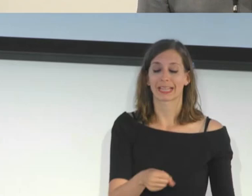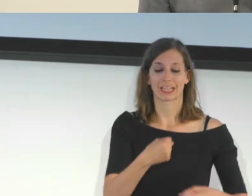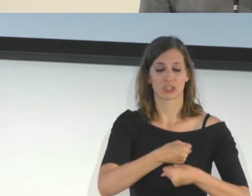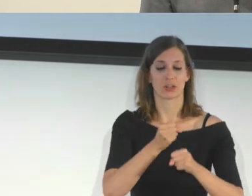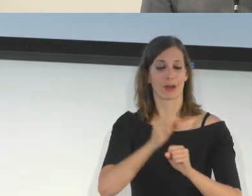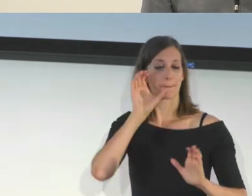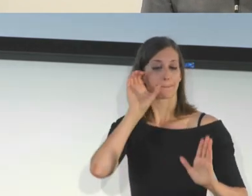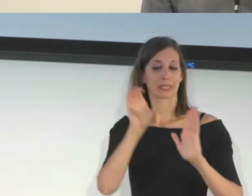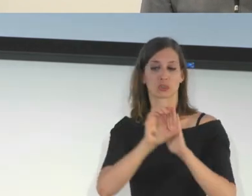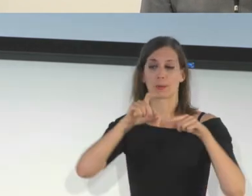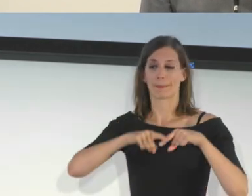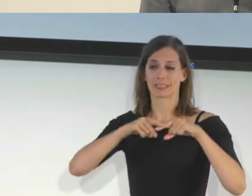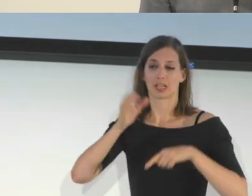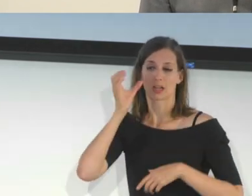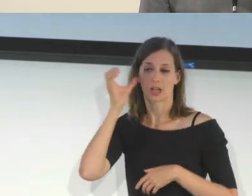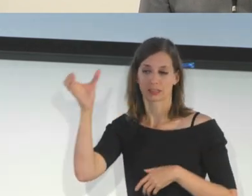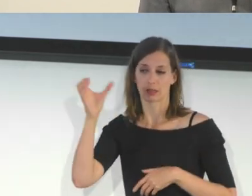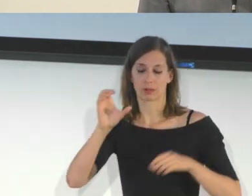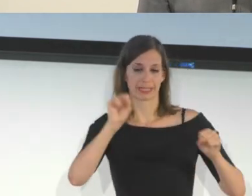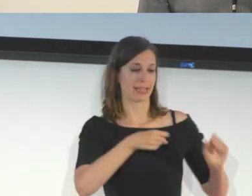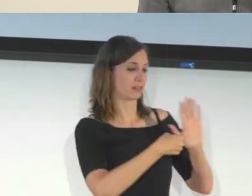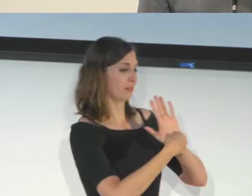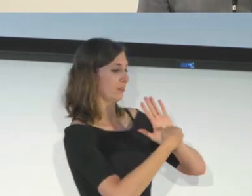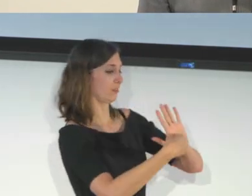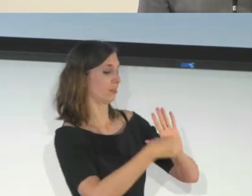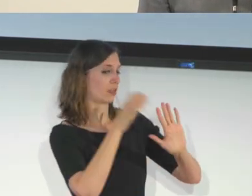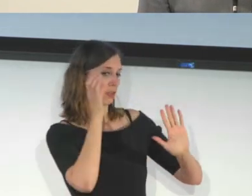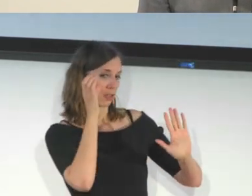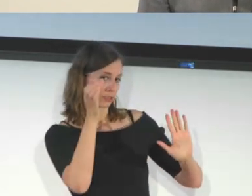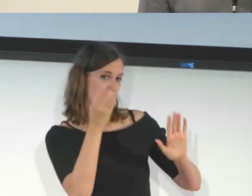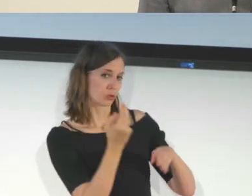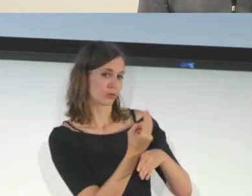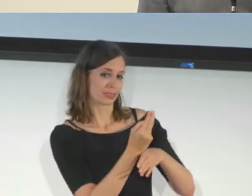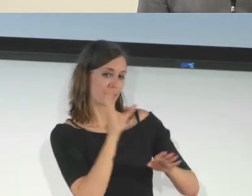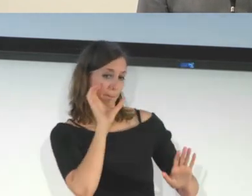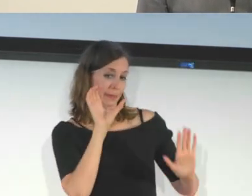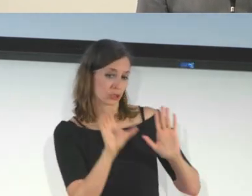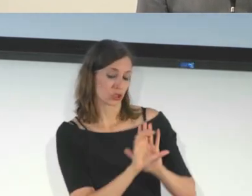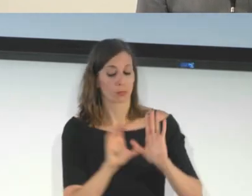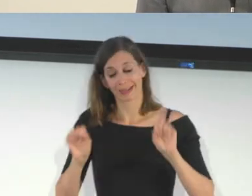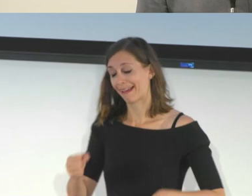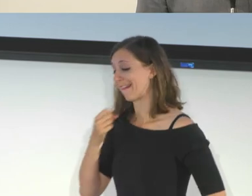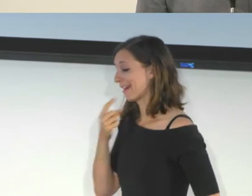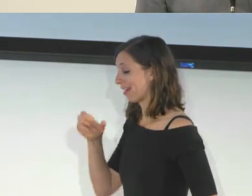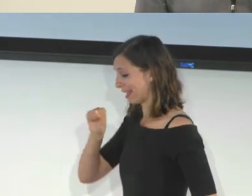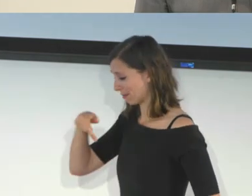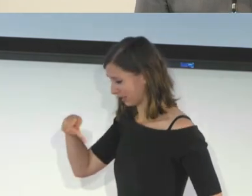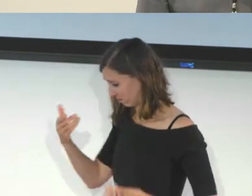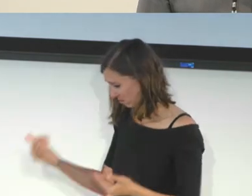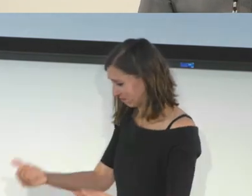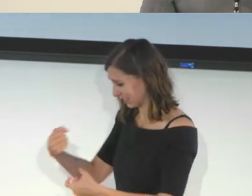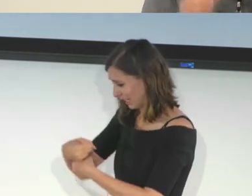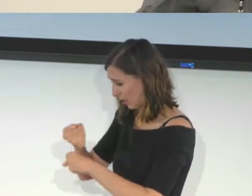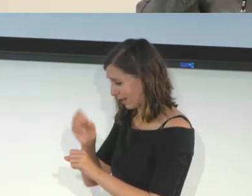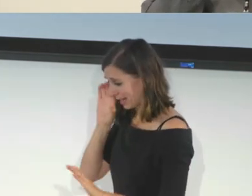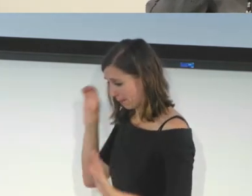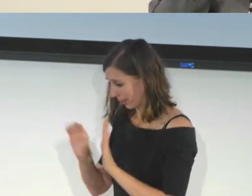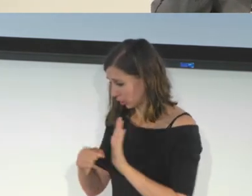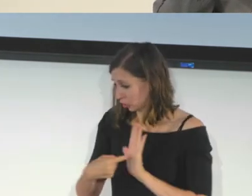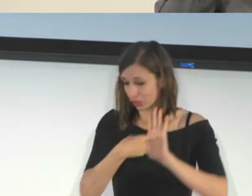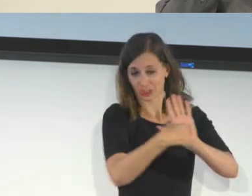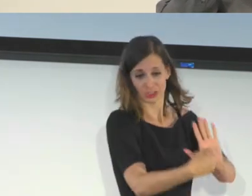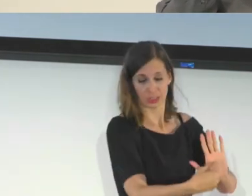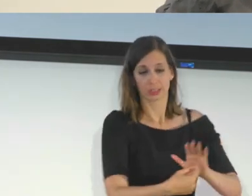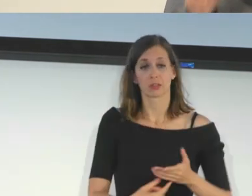So if we're trying to illustrate a person a concept, we can, we can tell the application to generate an image, and maybe we can even use